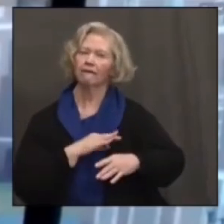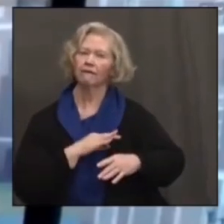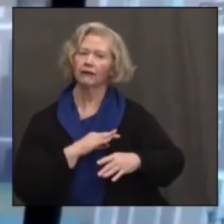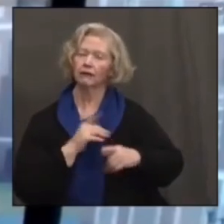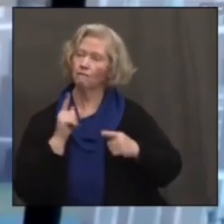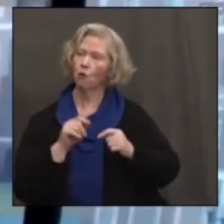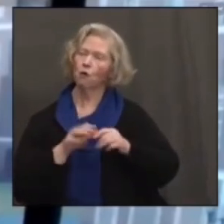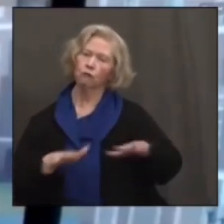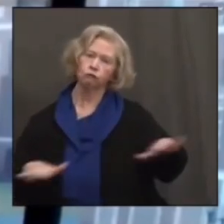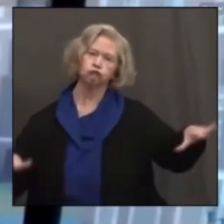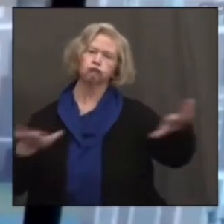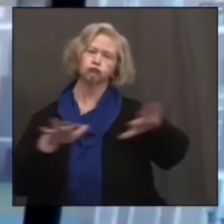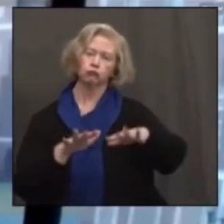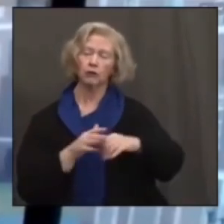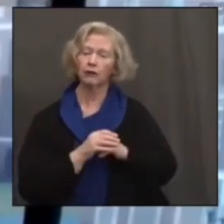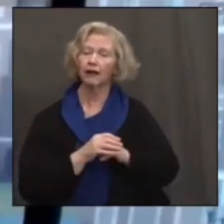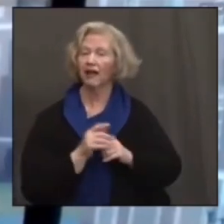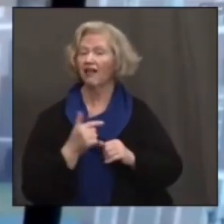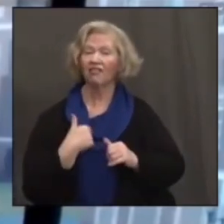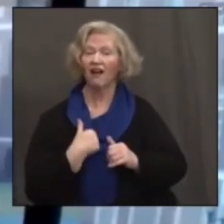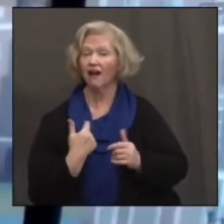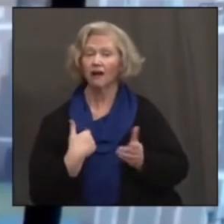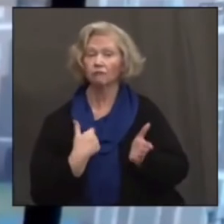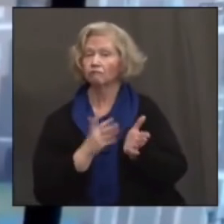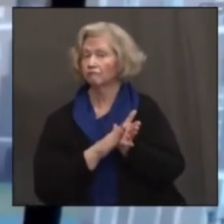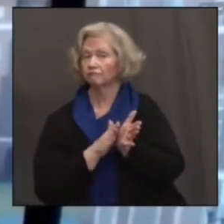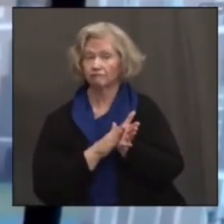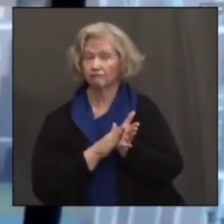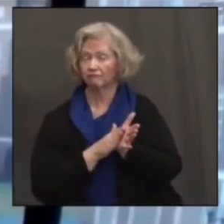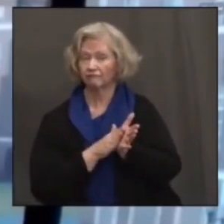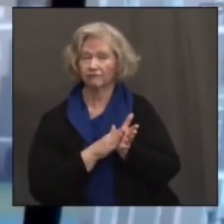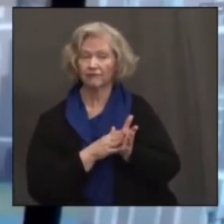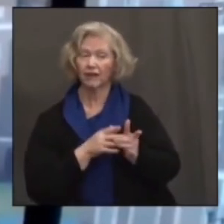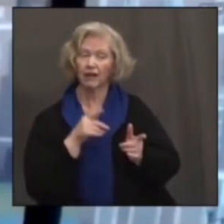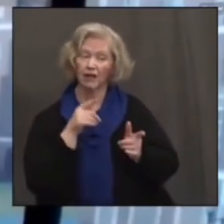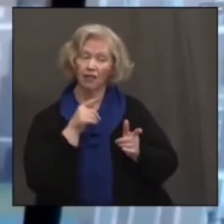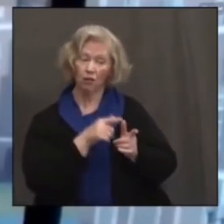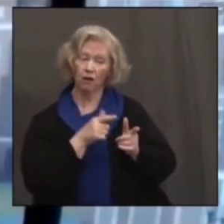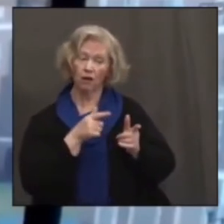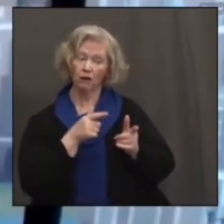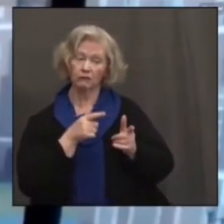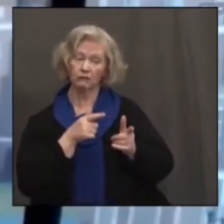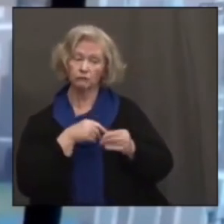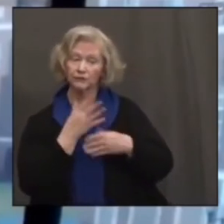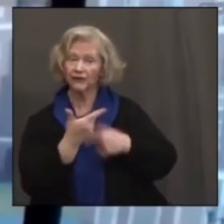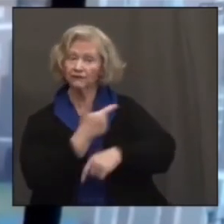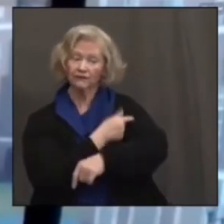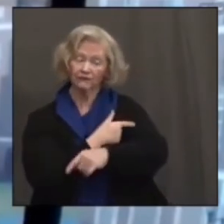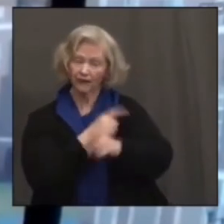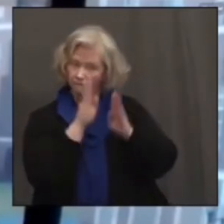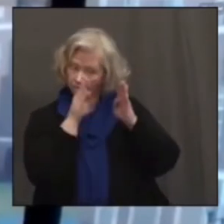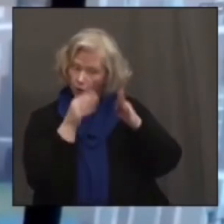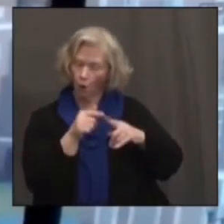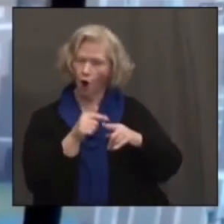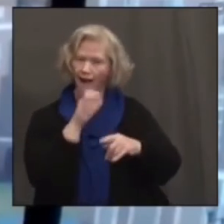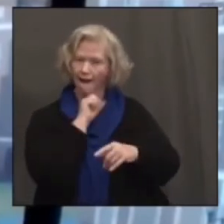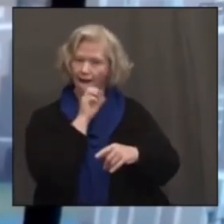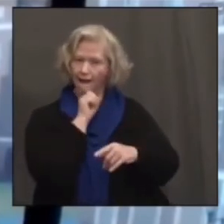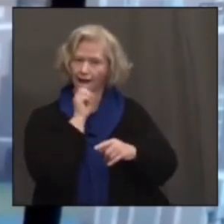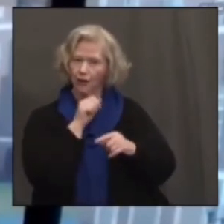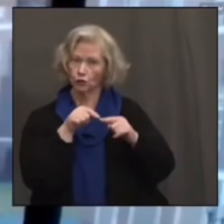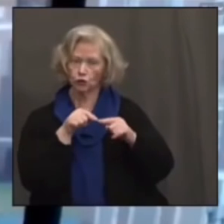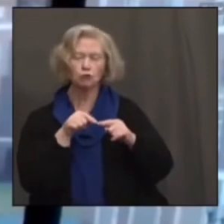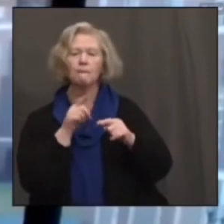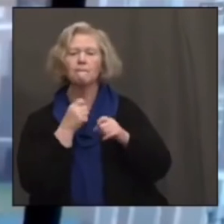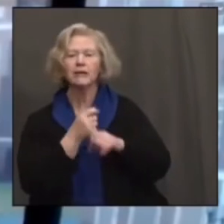that's, I think, really to the credit of this age-based rollout, which makes complete sense with